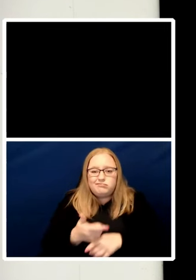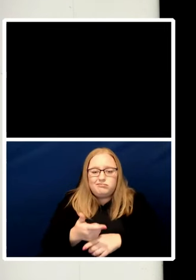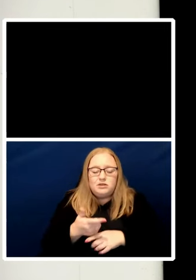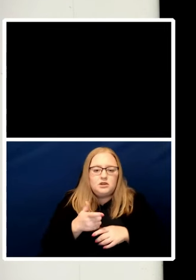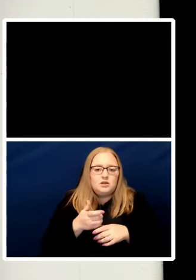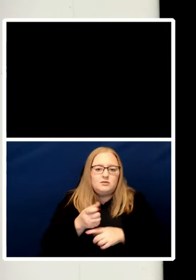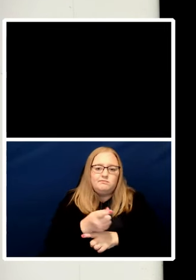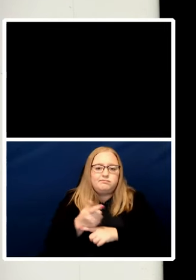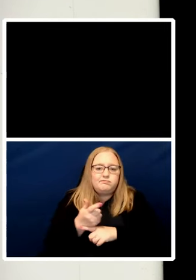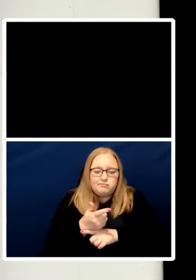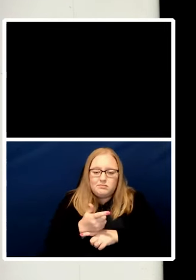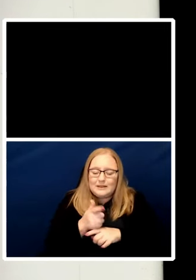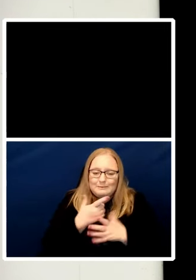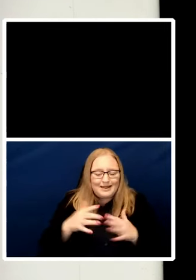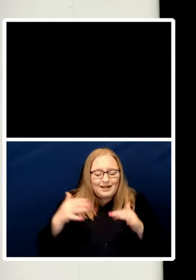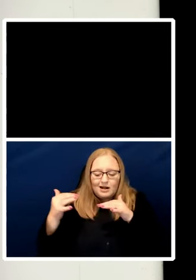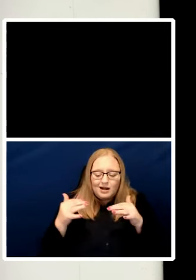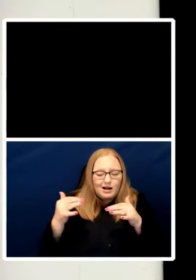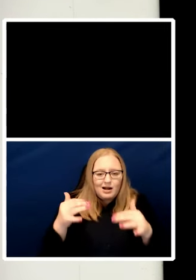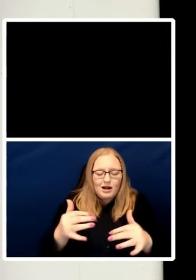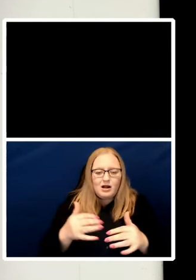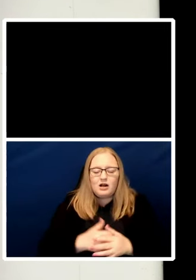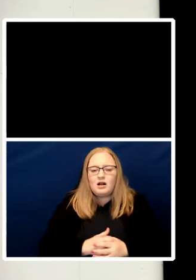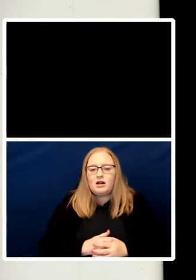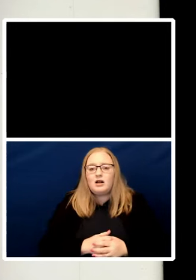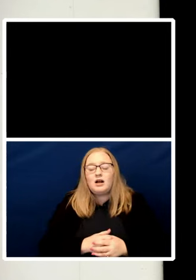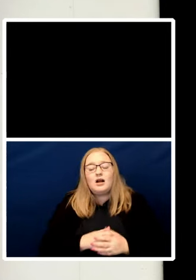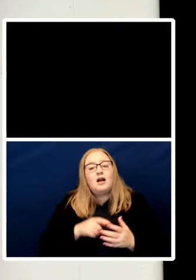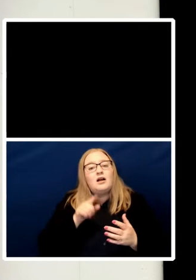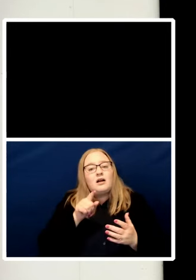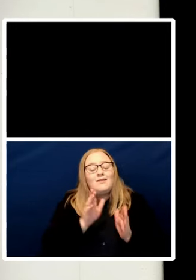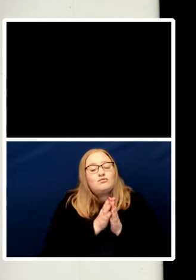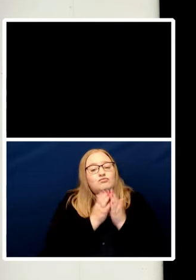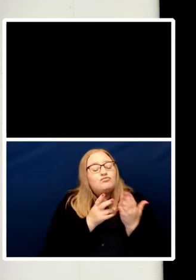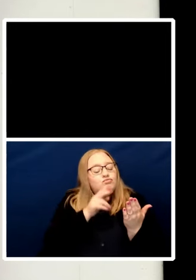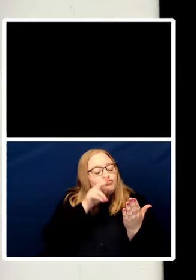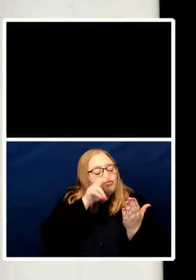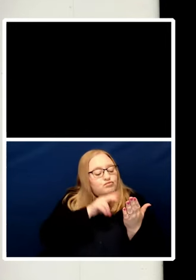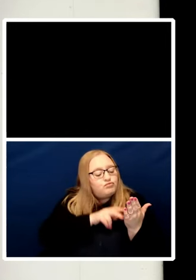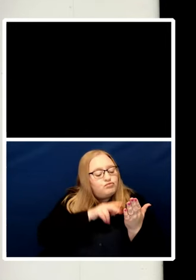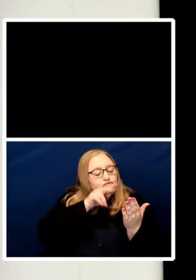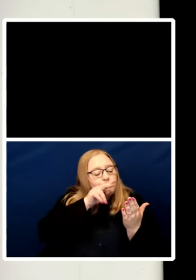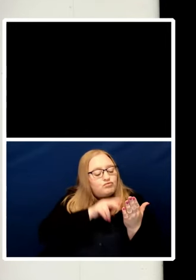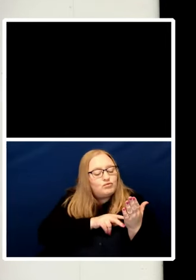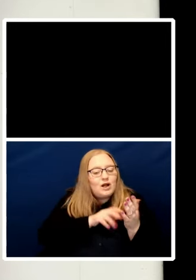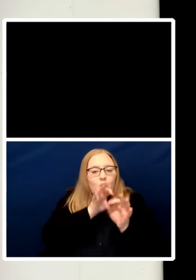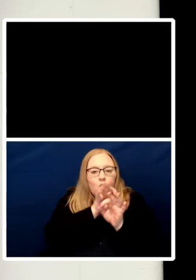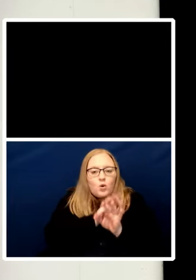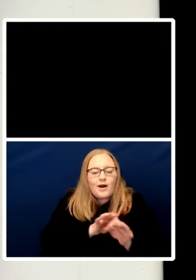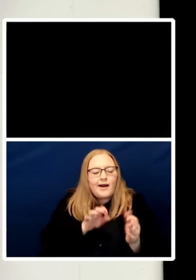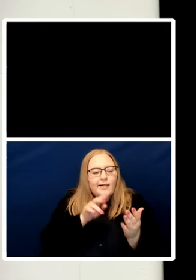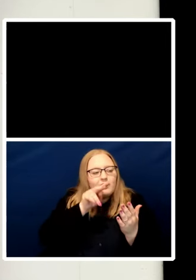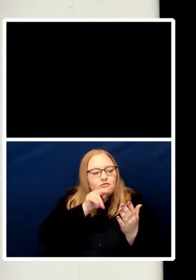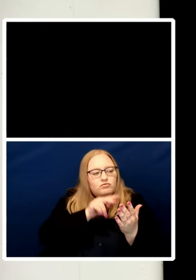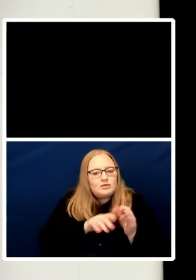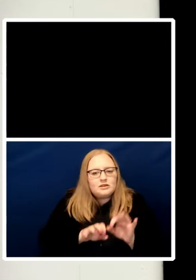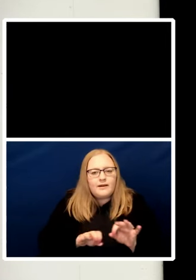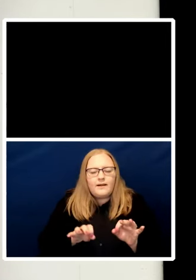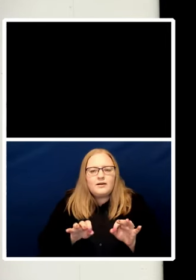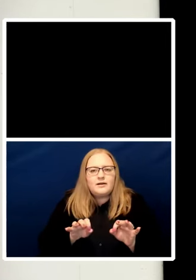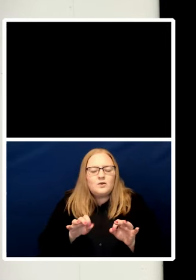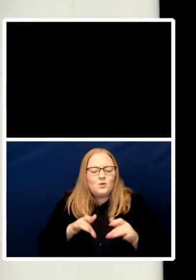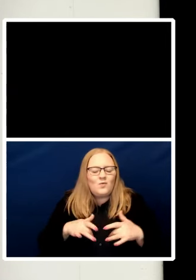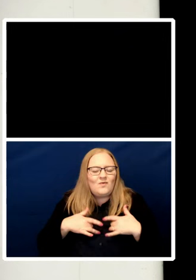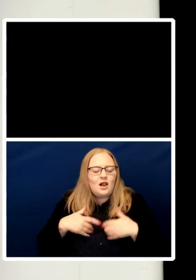you can almost hear distant drums and liberation songs. Still, they also